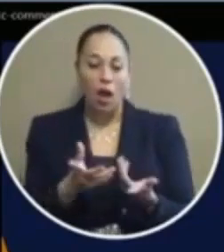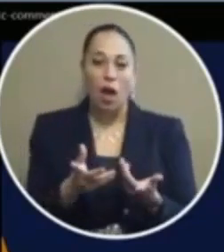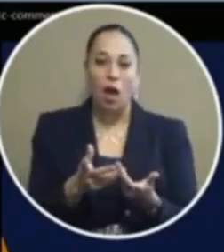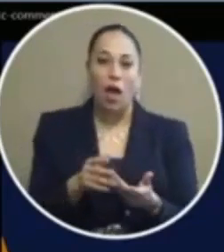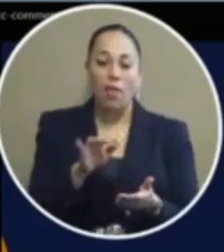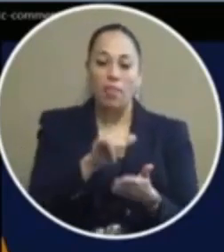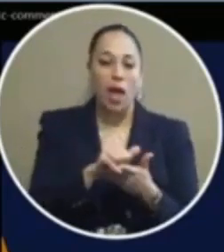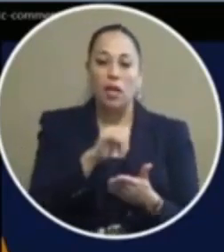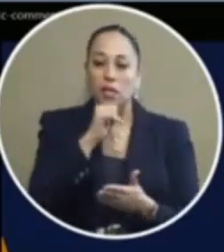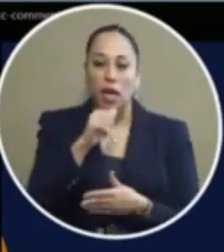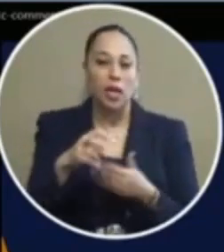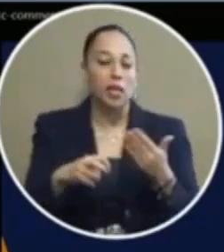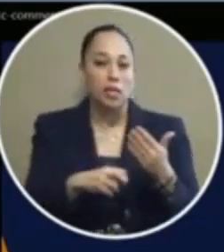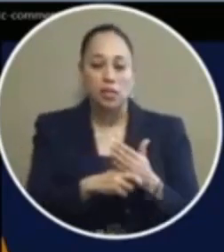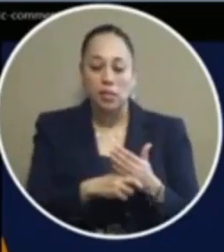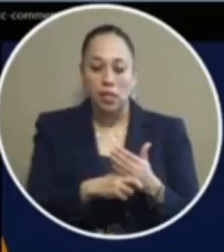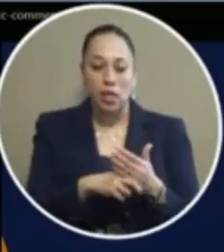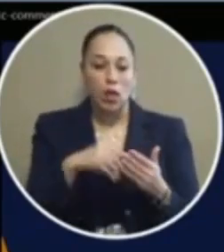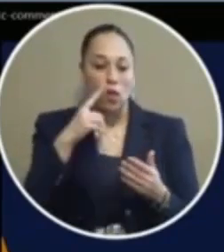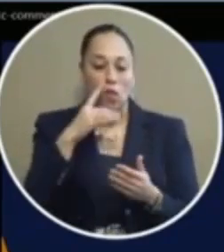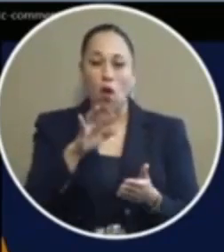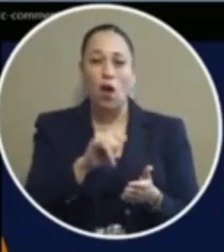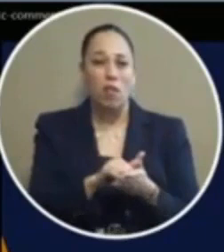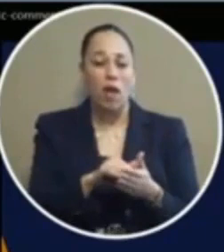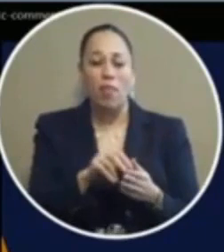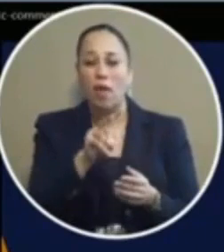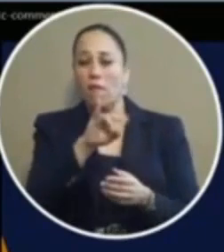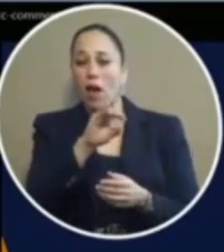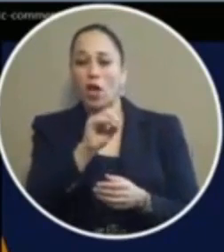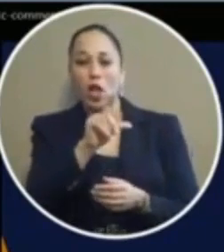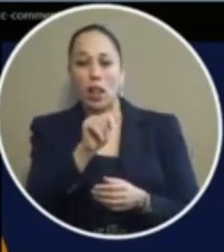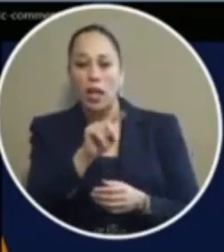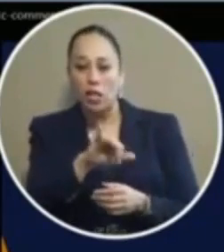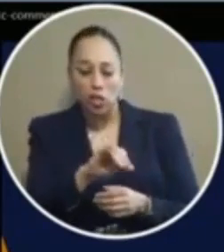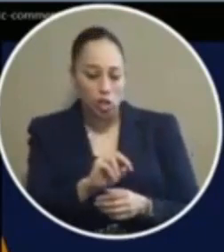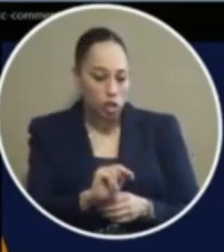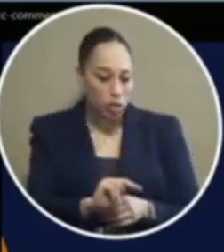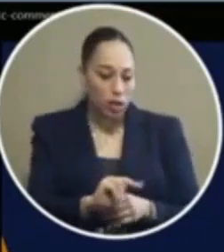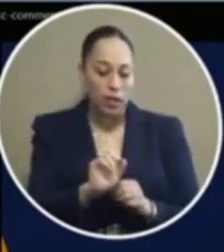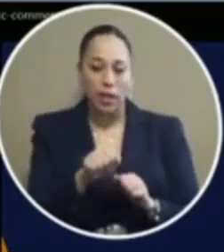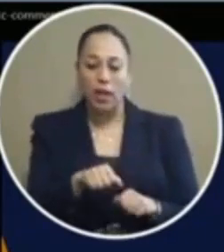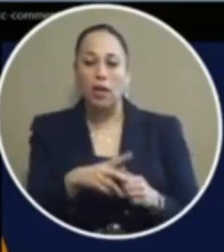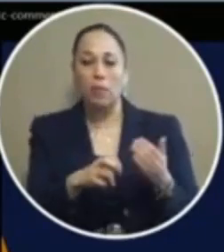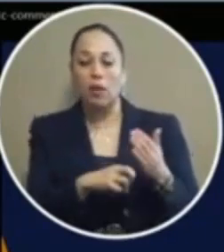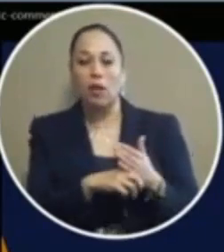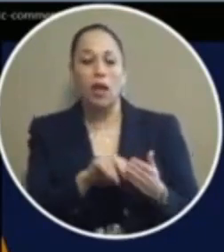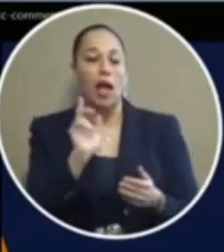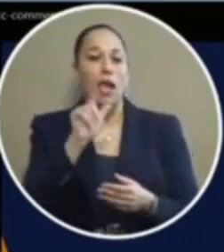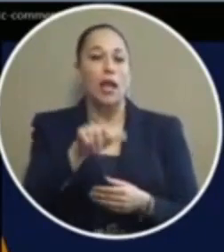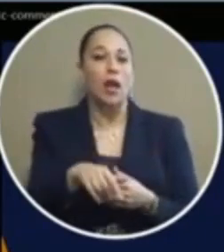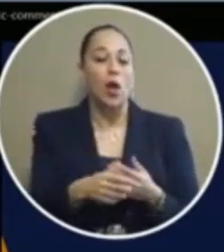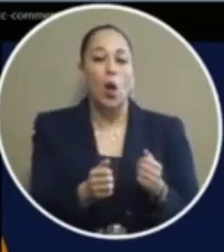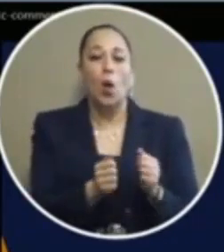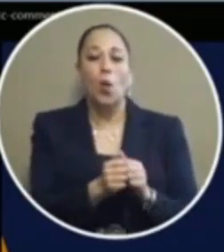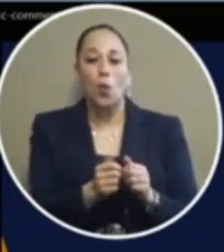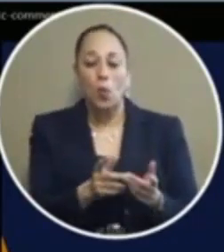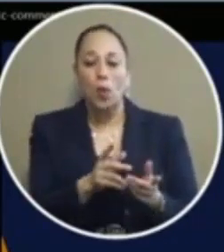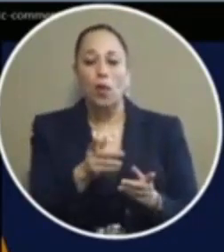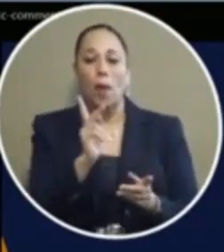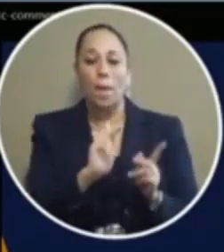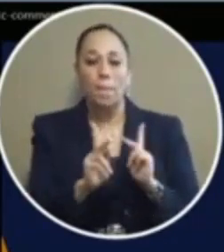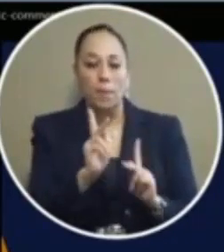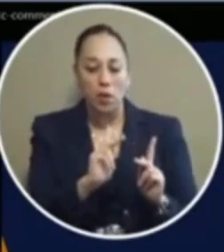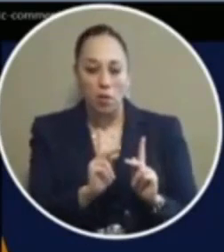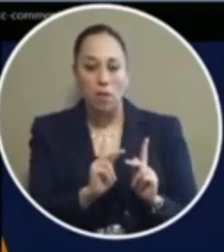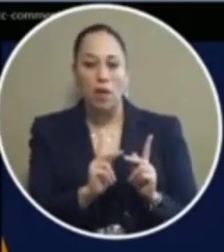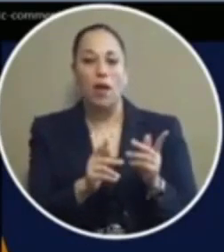be cited at the time of a violation they can be cited at a later date even when putting public health